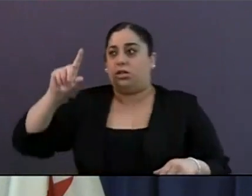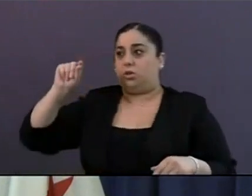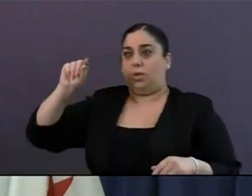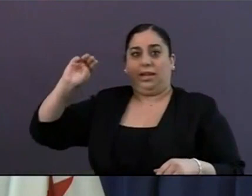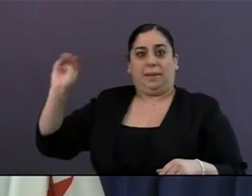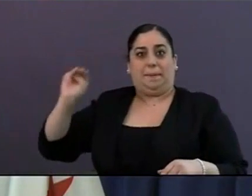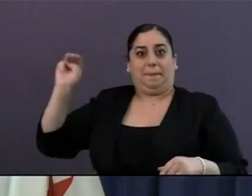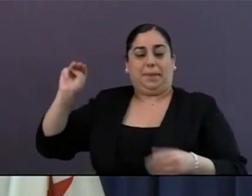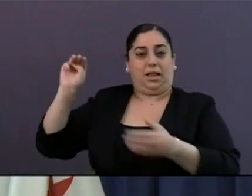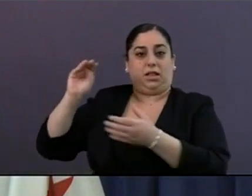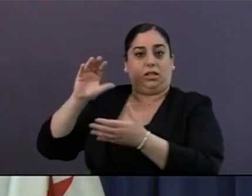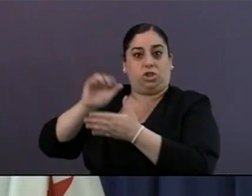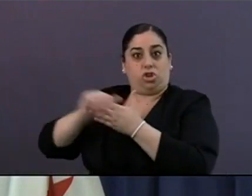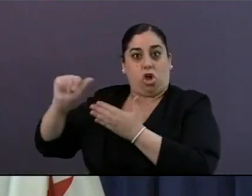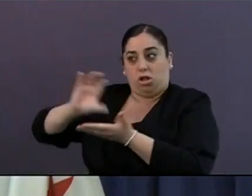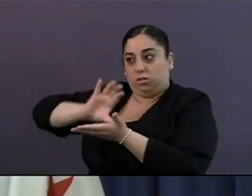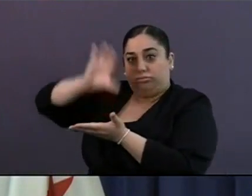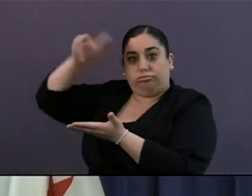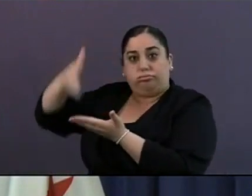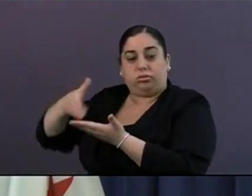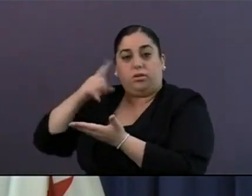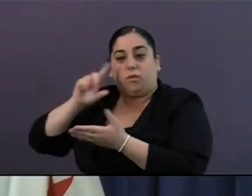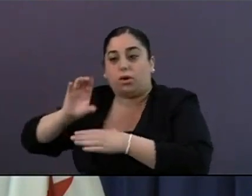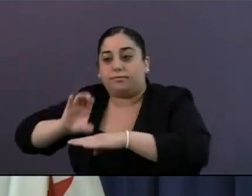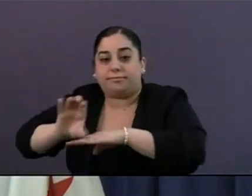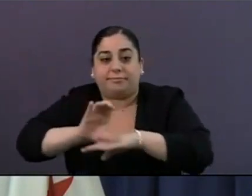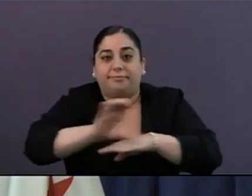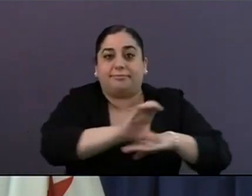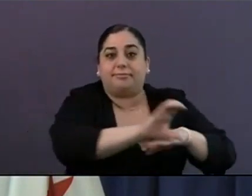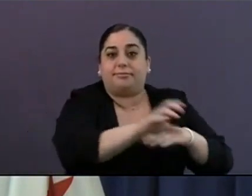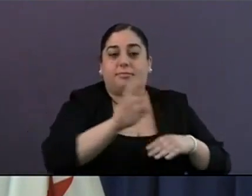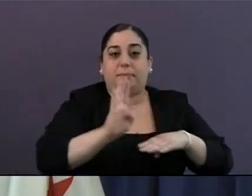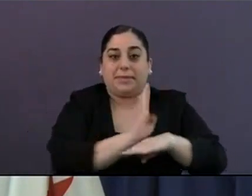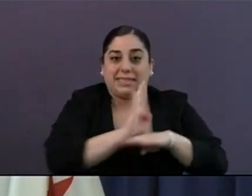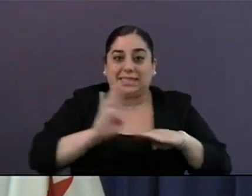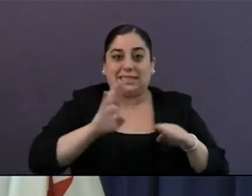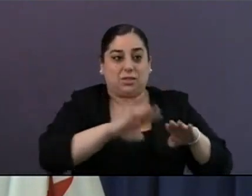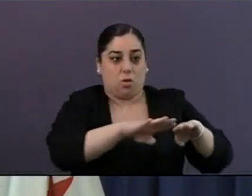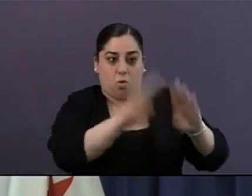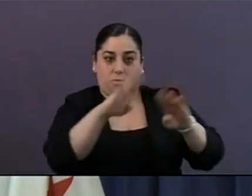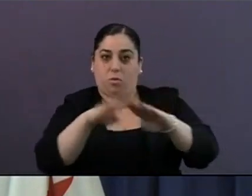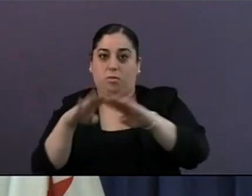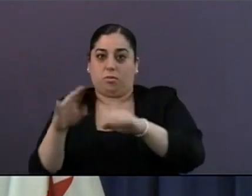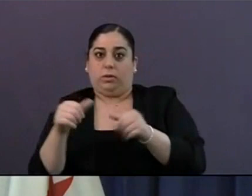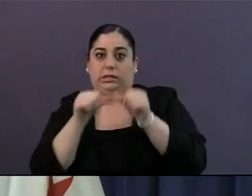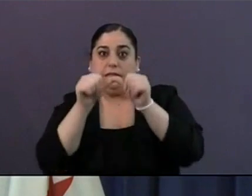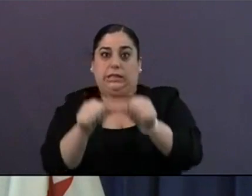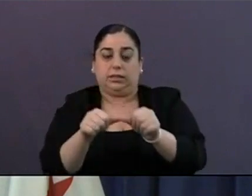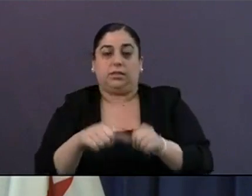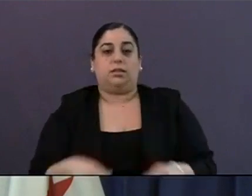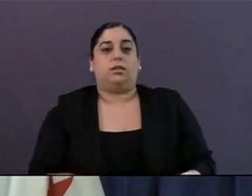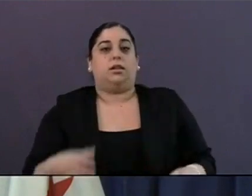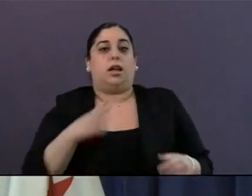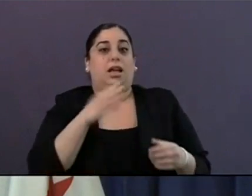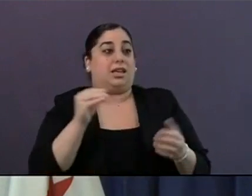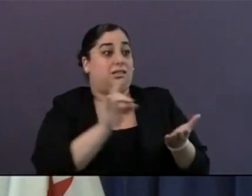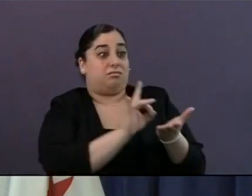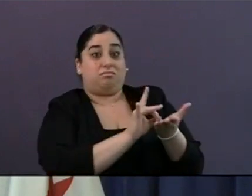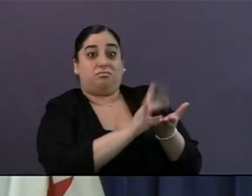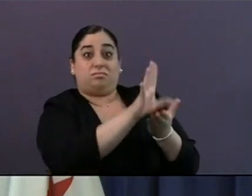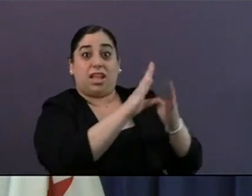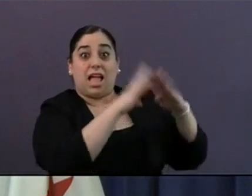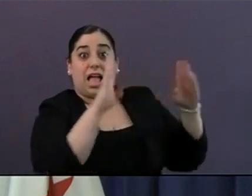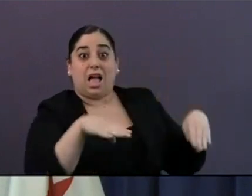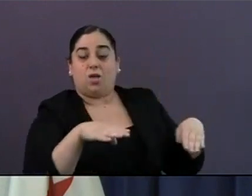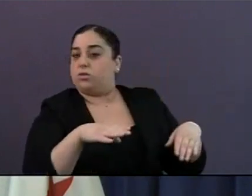small businesses and extending the eviction moratorium for San Diegans that are struggling to help pay their rent. And longer